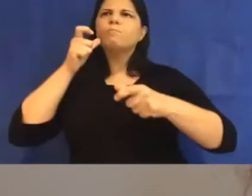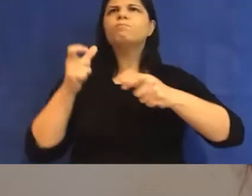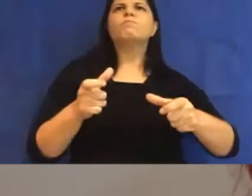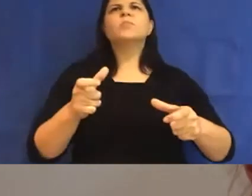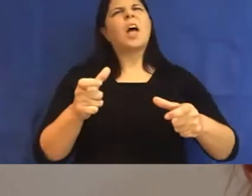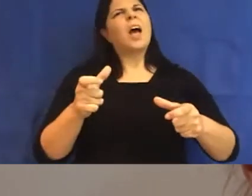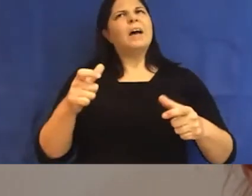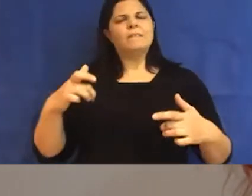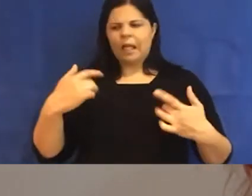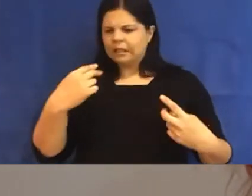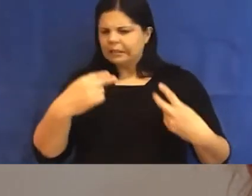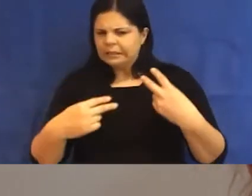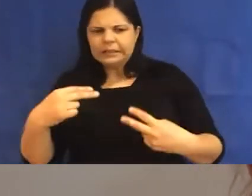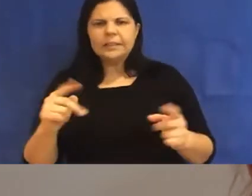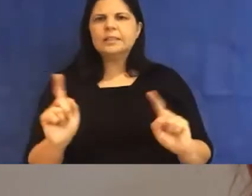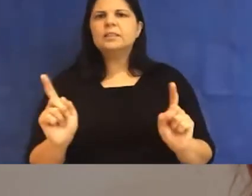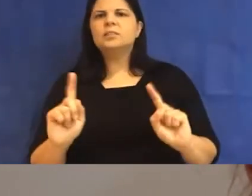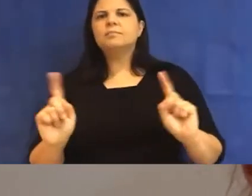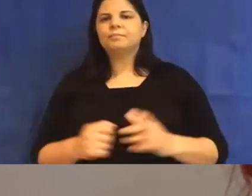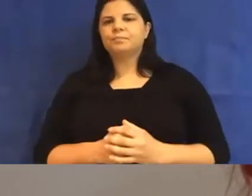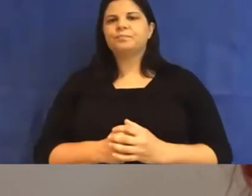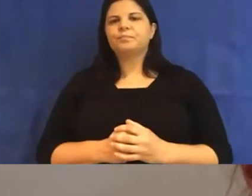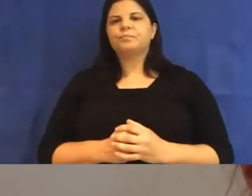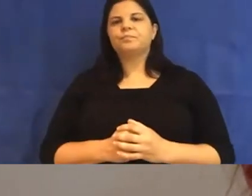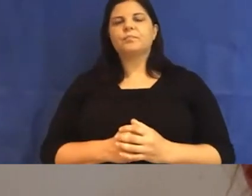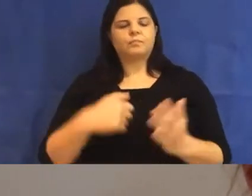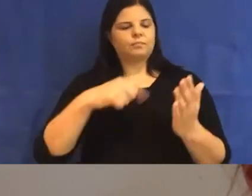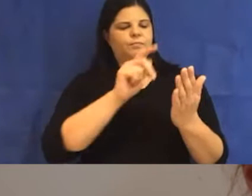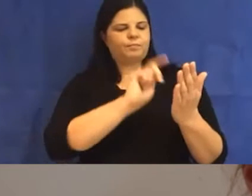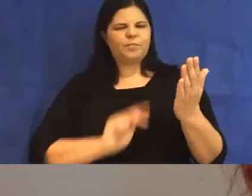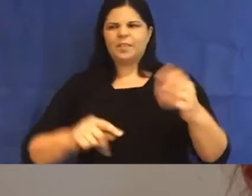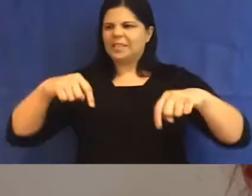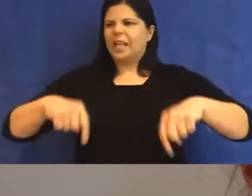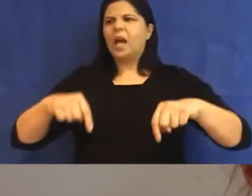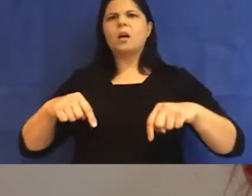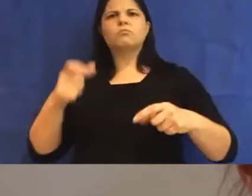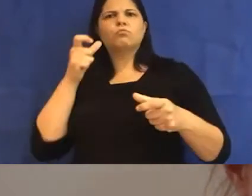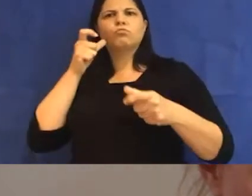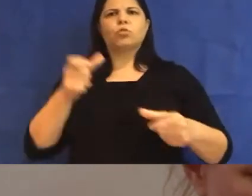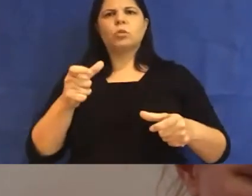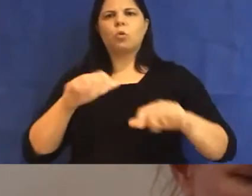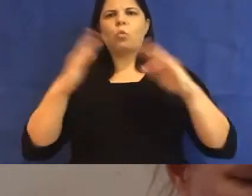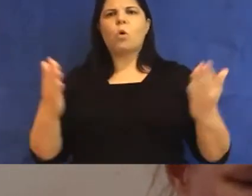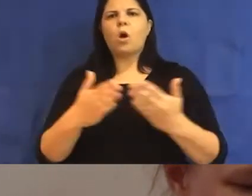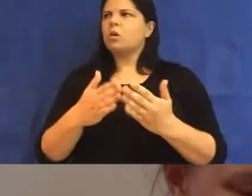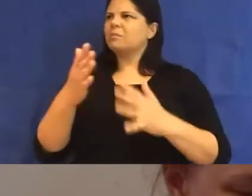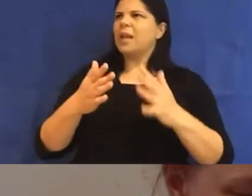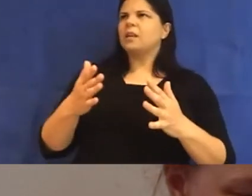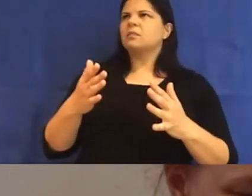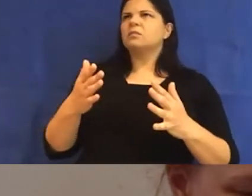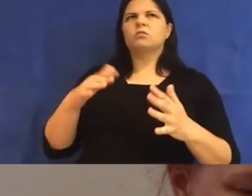This essay asks, what does the securitised world mean for the child? And what does the child mean for the securitised world?